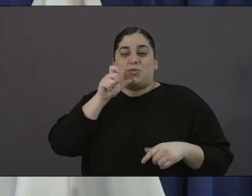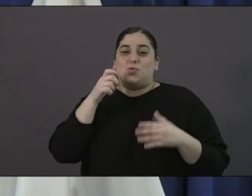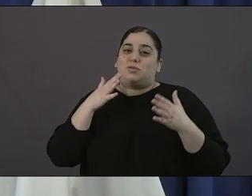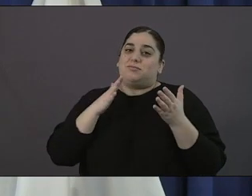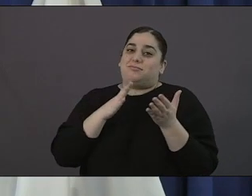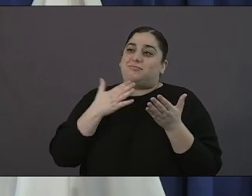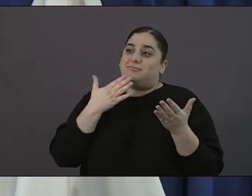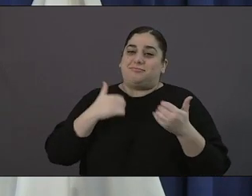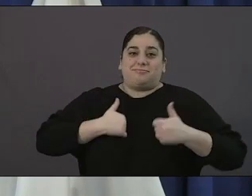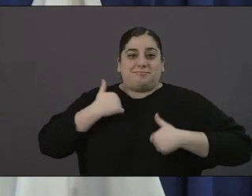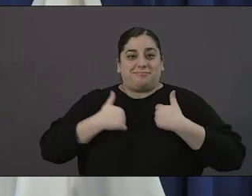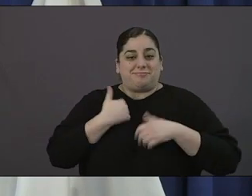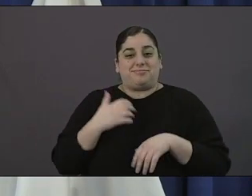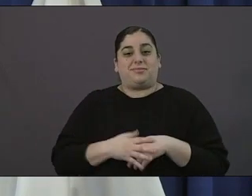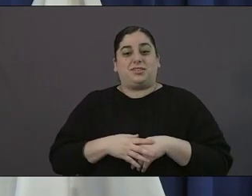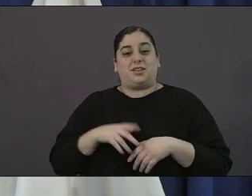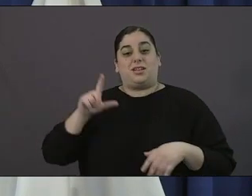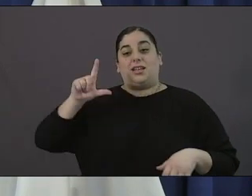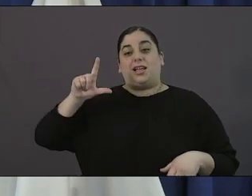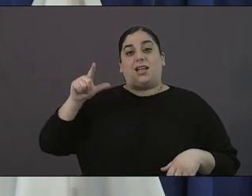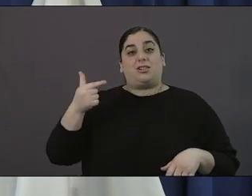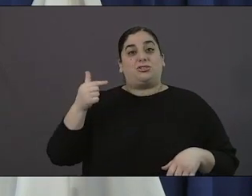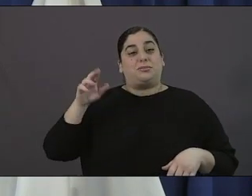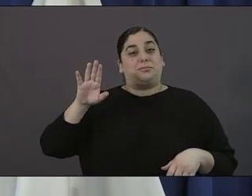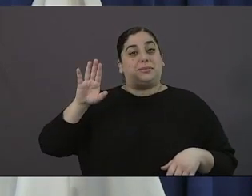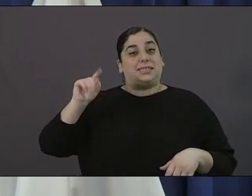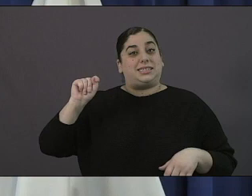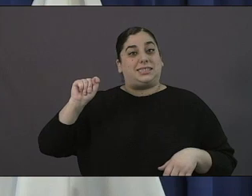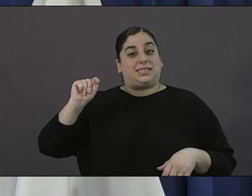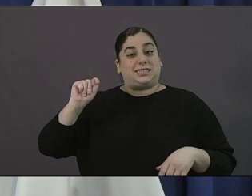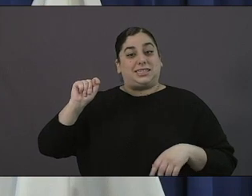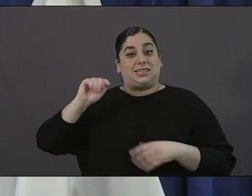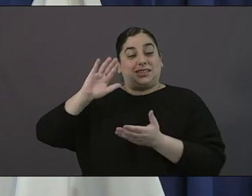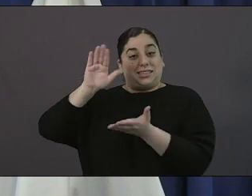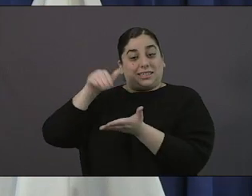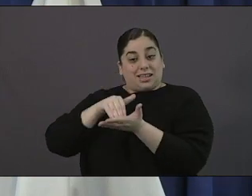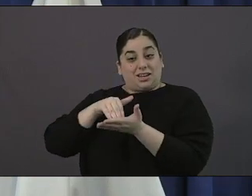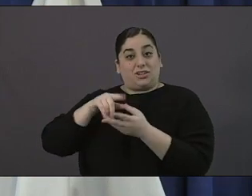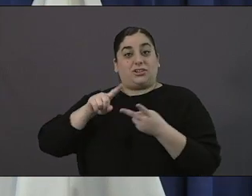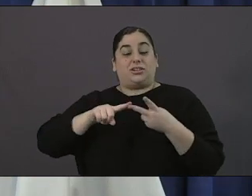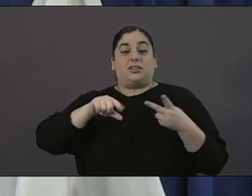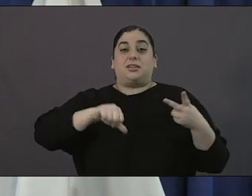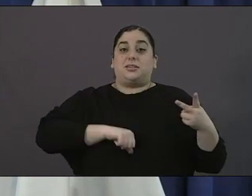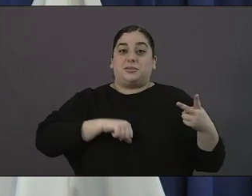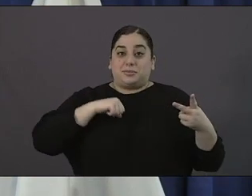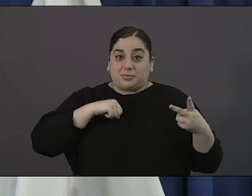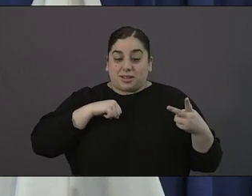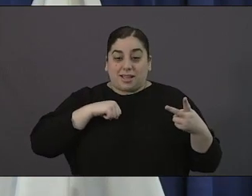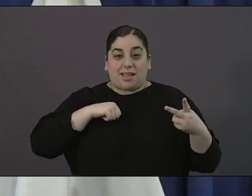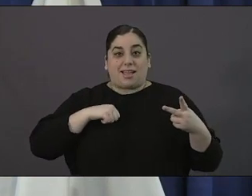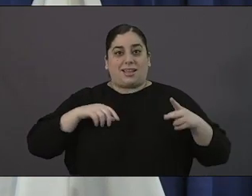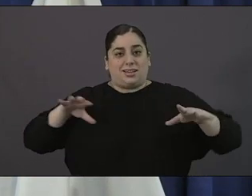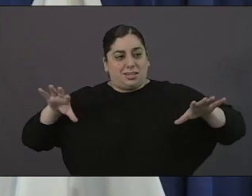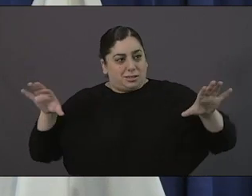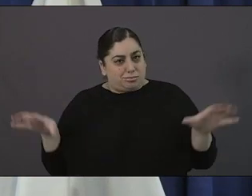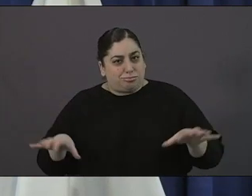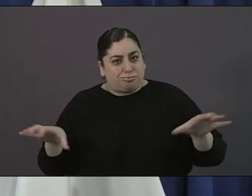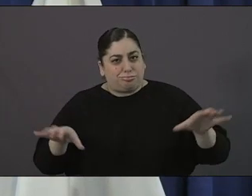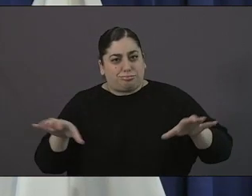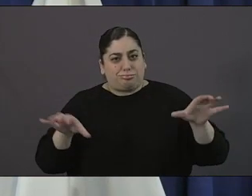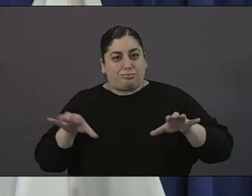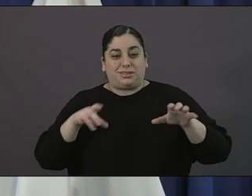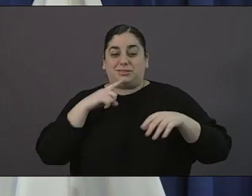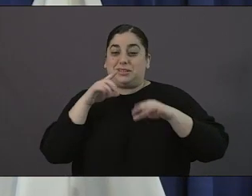our lgbt community the lgbt center and pride for all of the work that they have been doing to really help deliver critical services